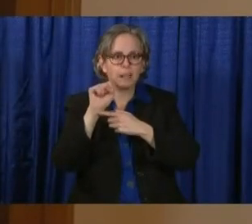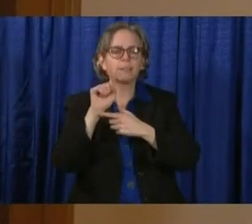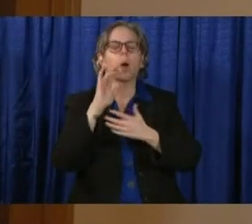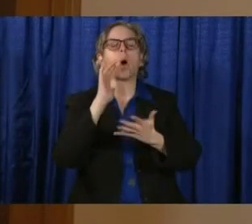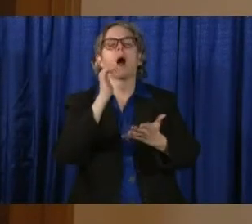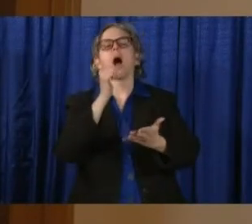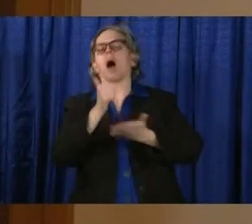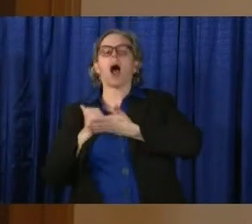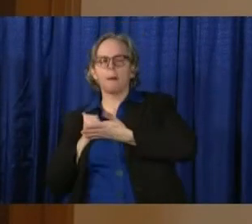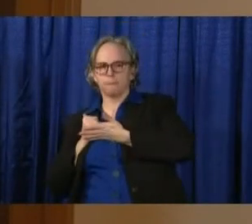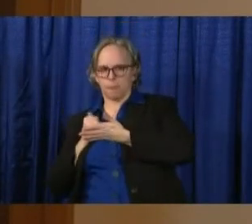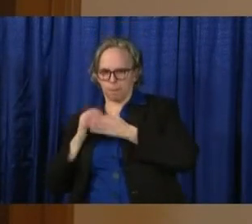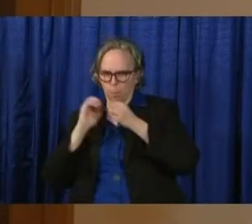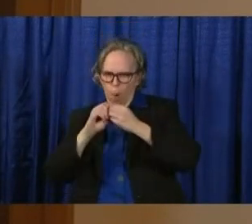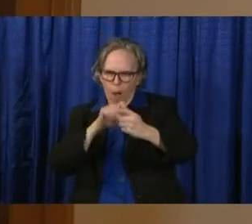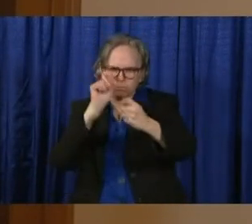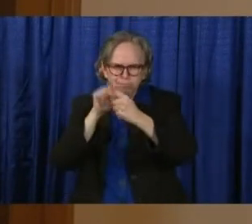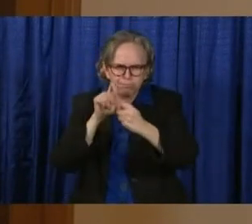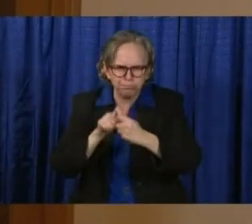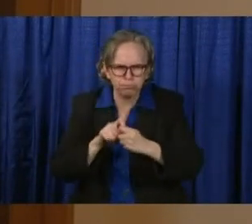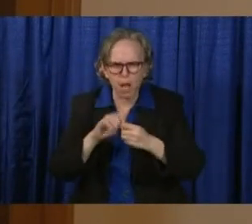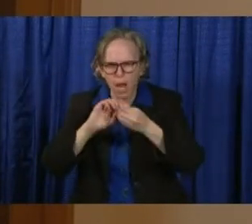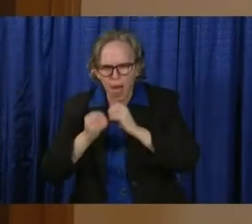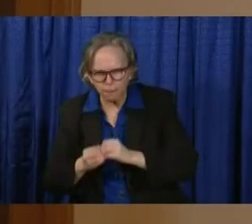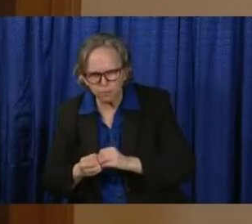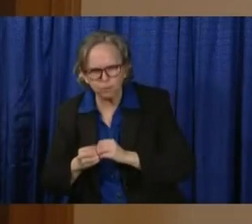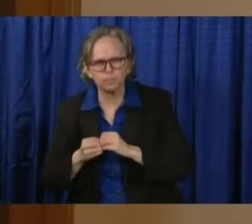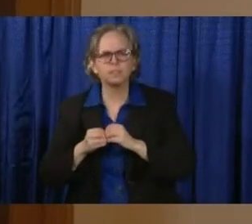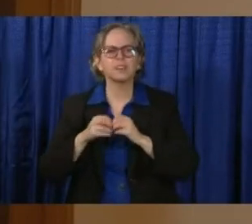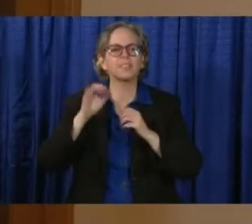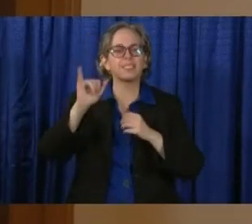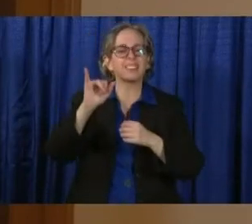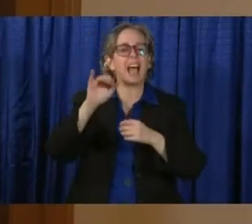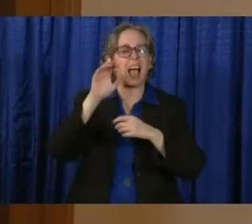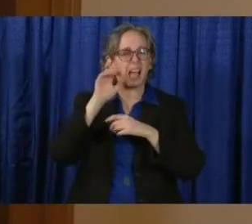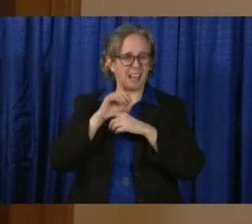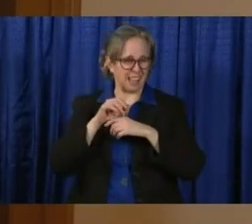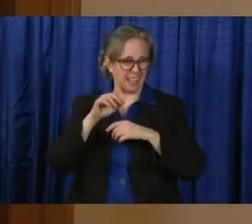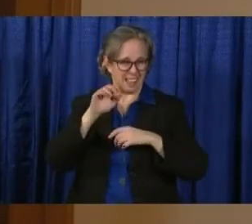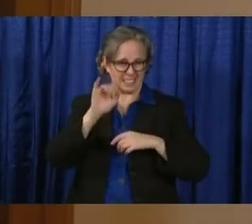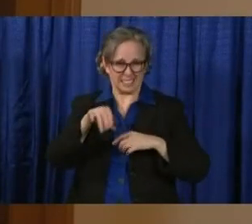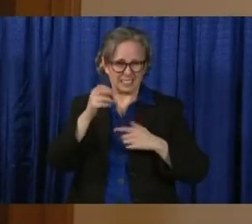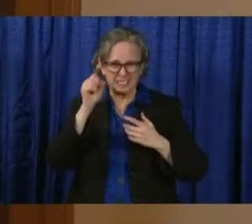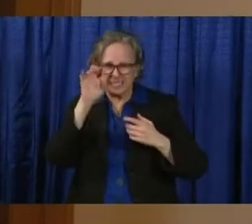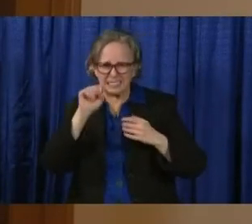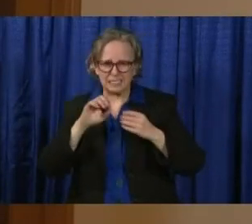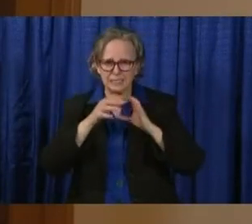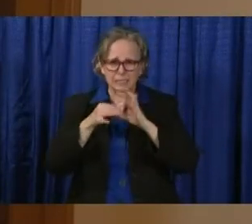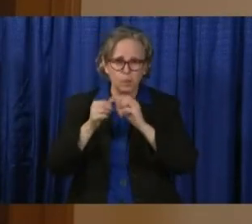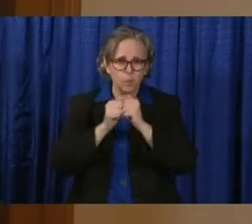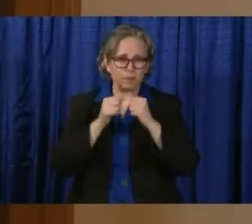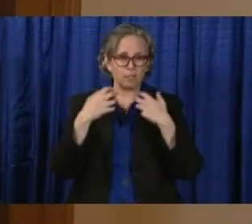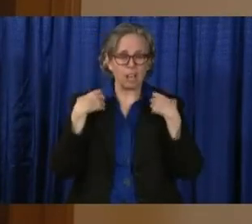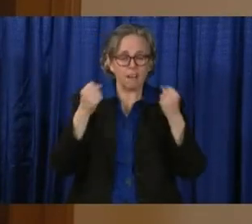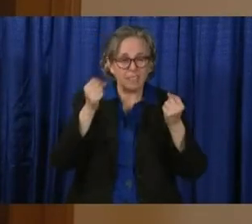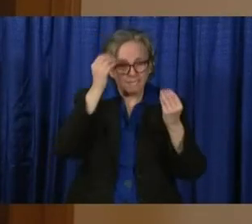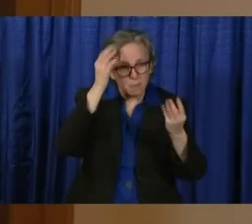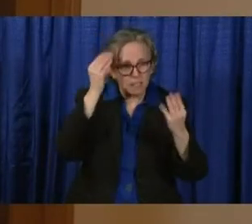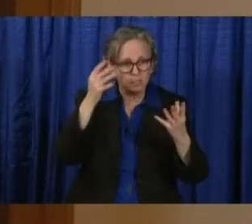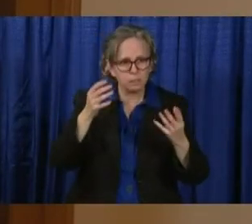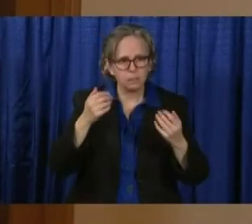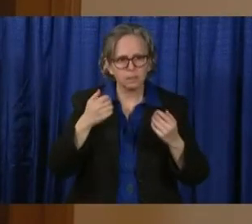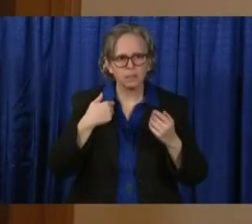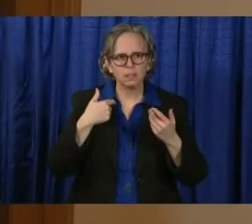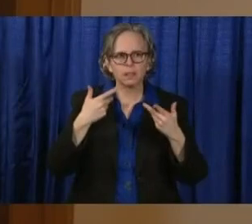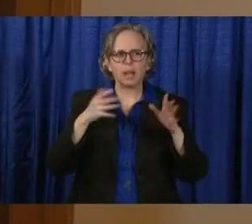start to give you some of that recovery information, even though it's asterisked and as imperfect as it is. We will be putting that on our